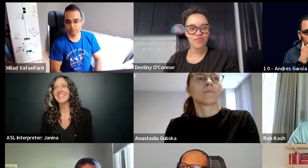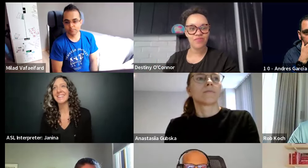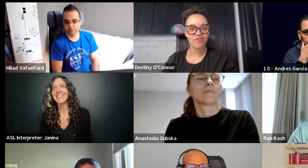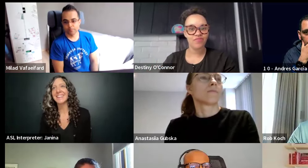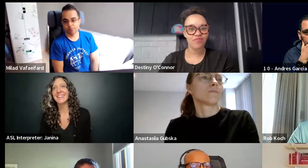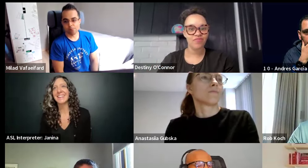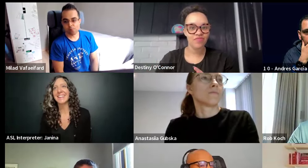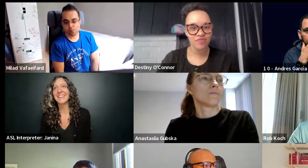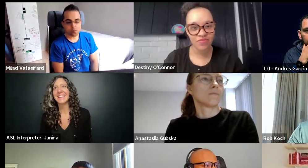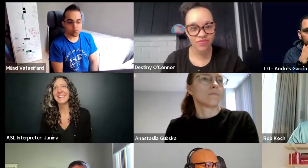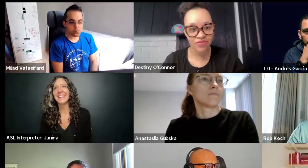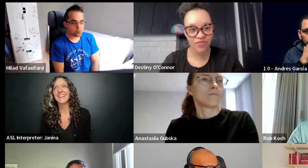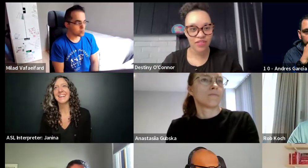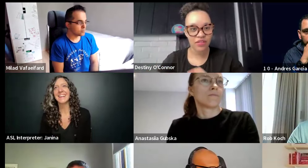away.